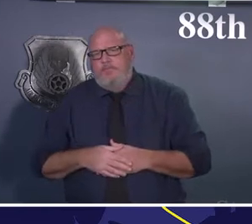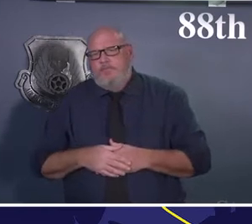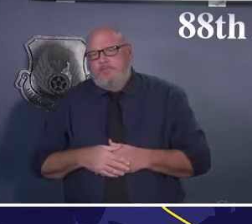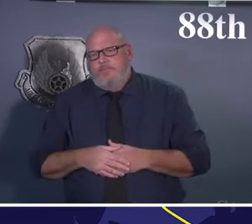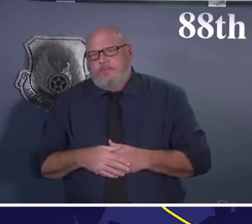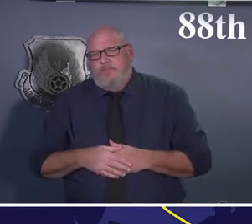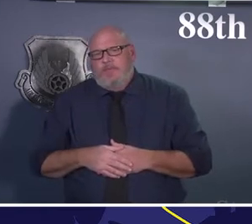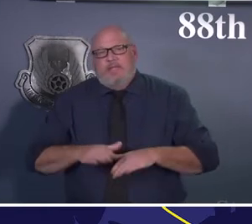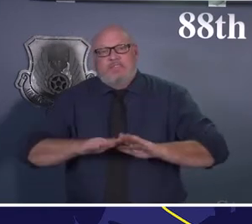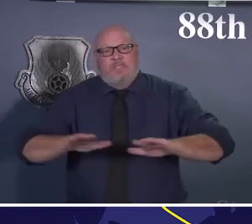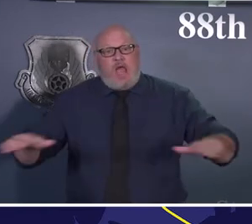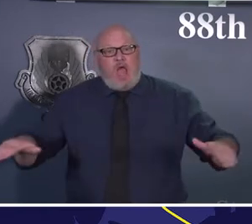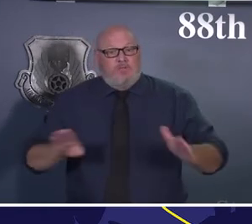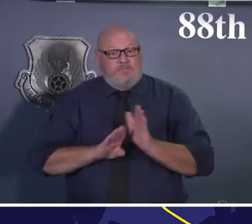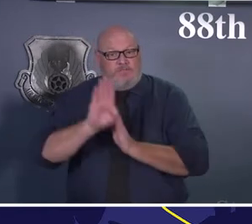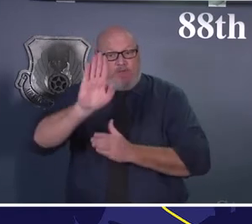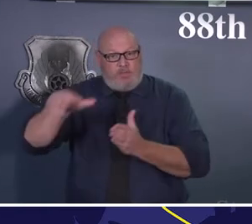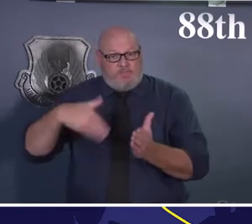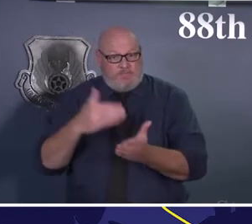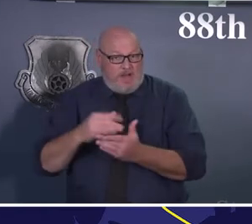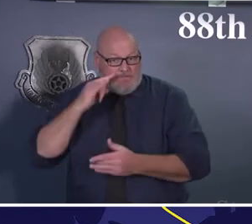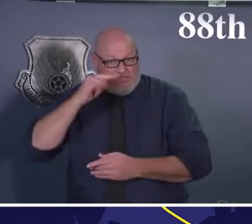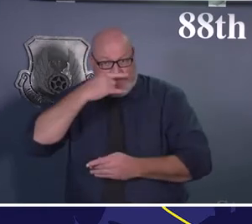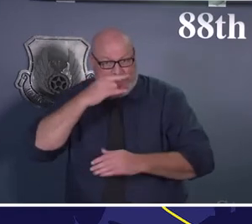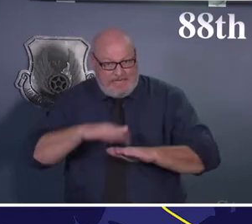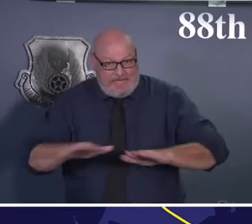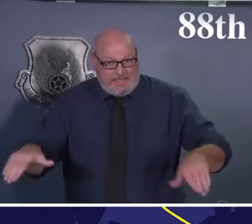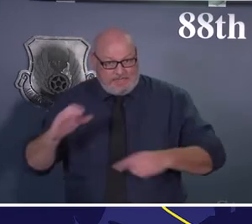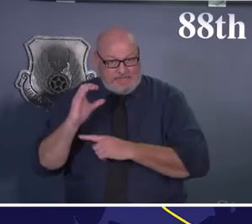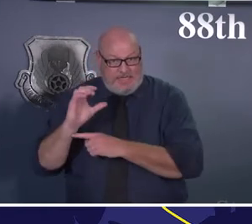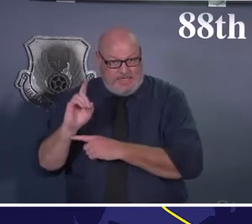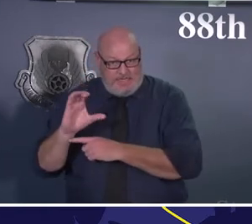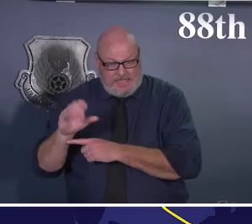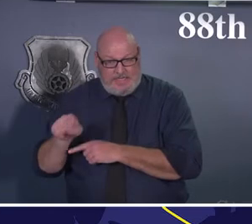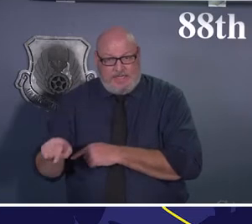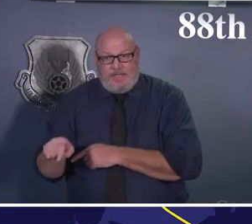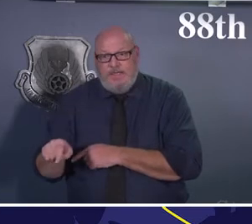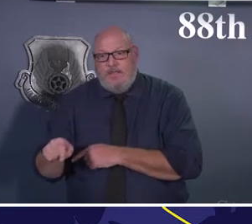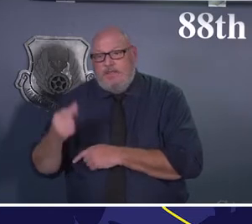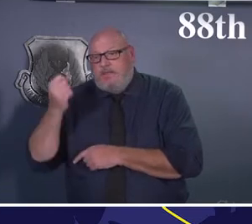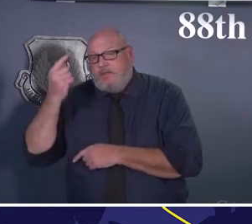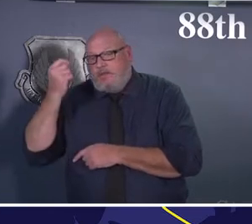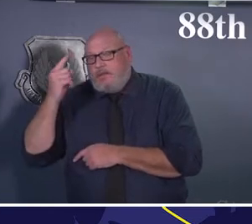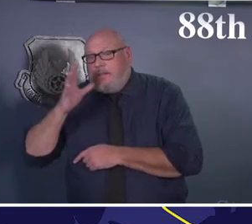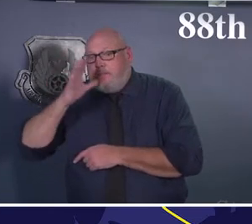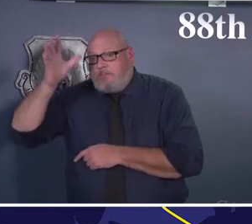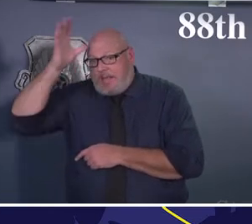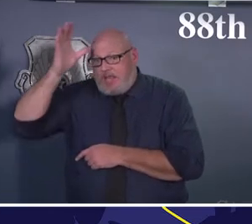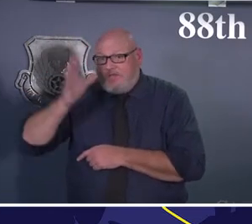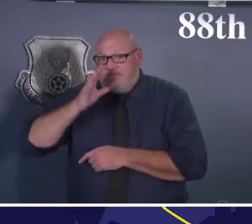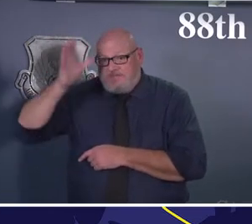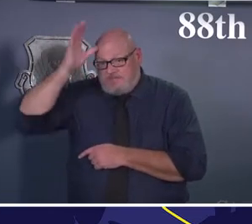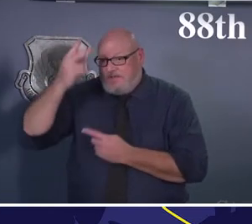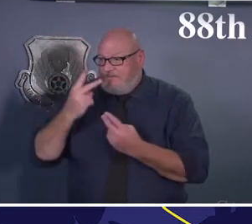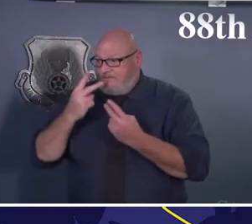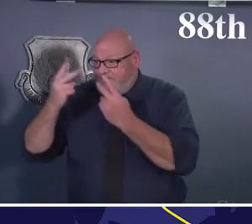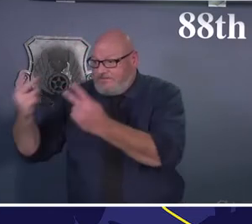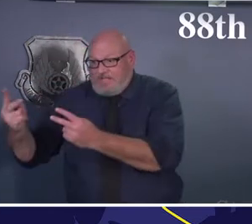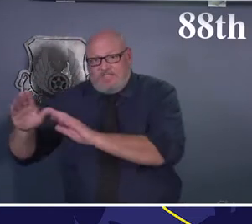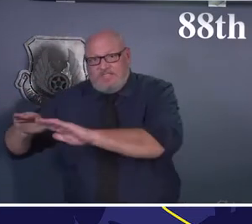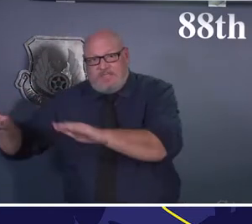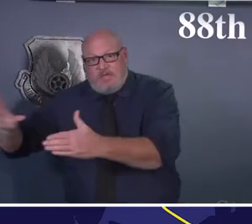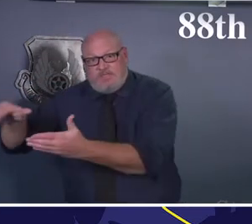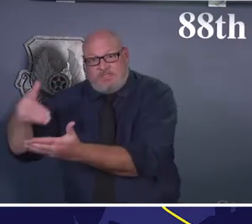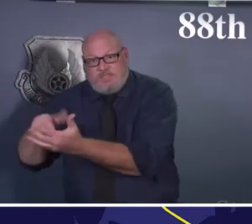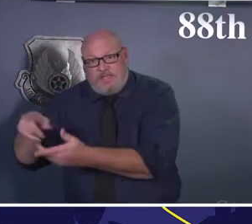officer recommended ratio and guidance. Parental visits and interactions will be limited to brief drop off and pick